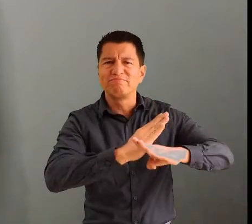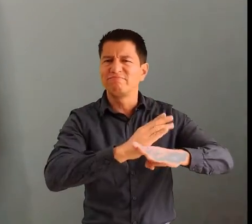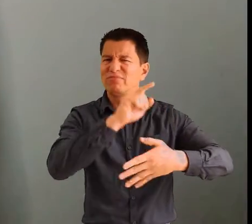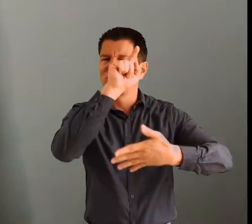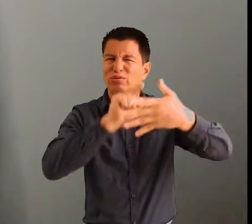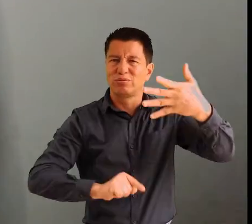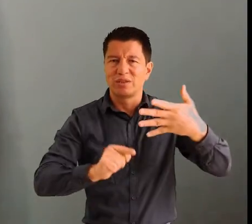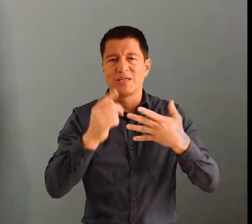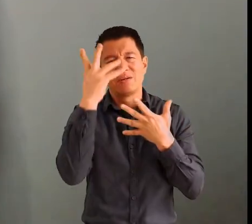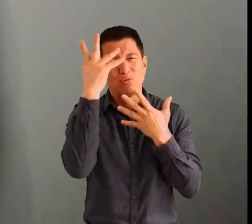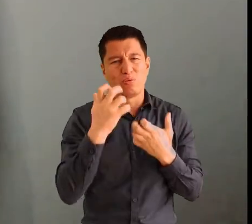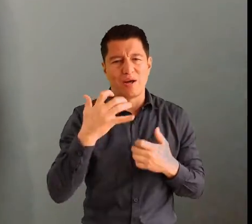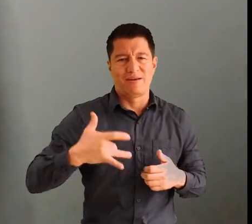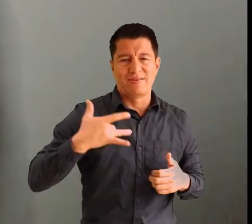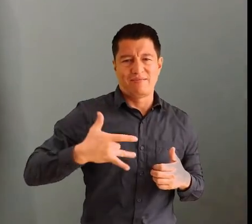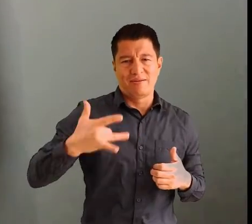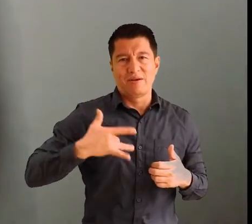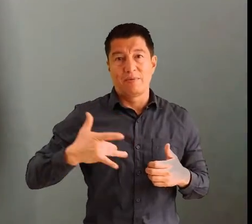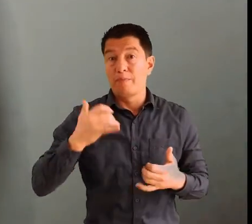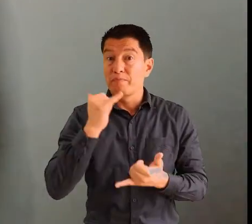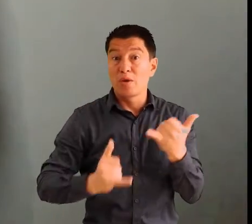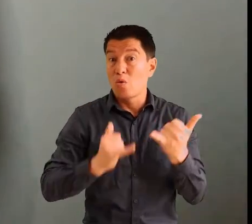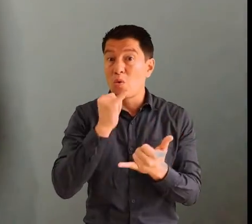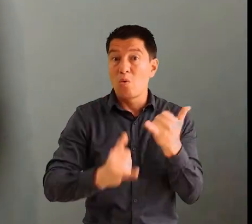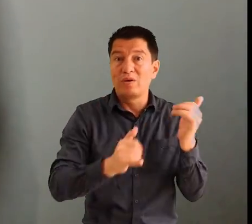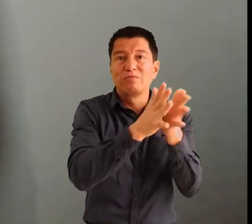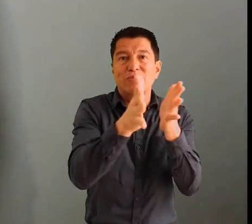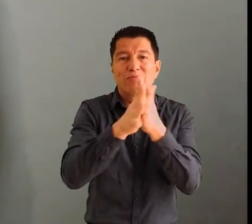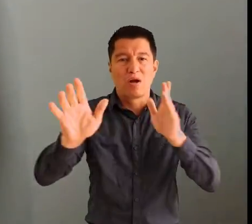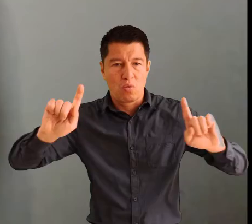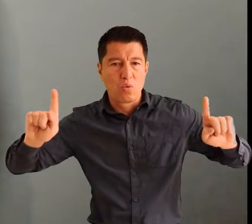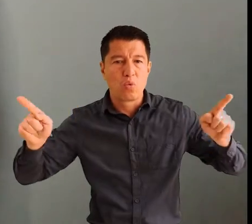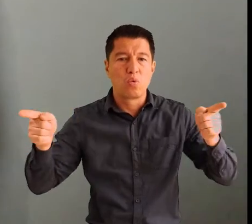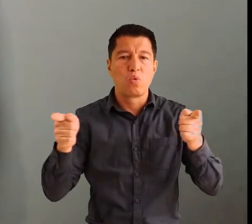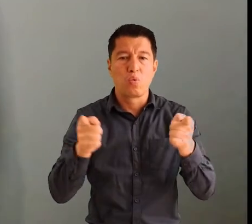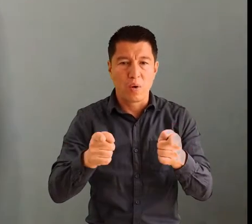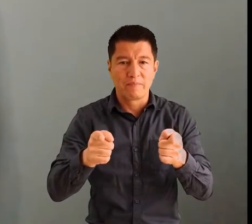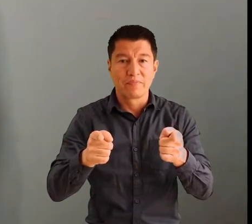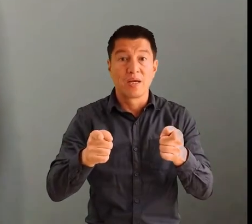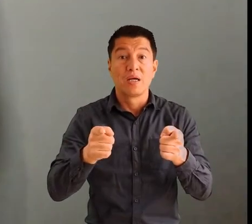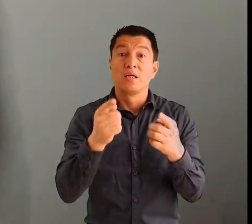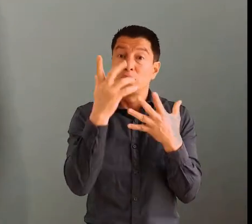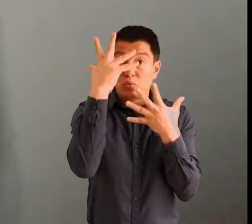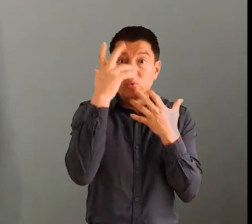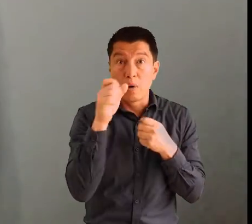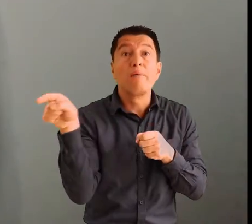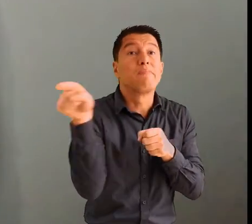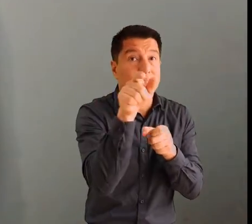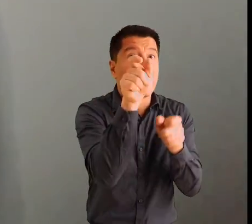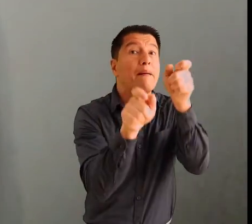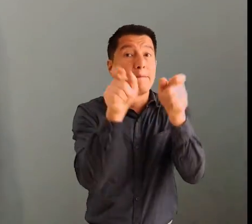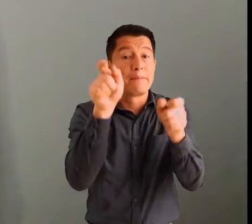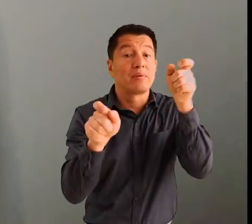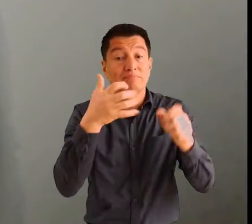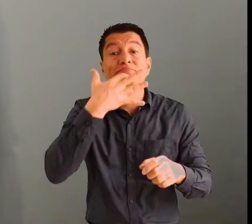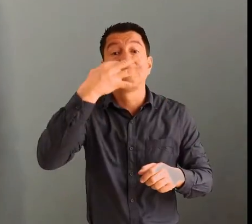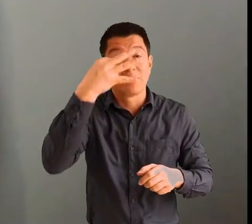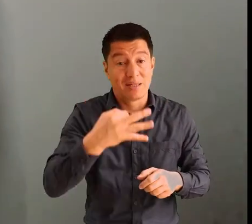diet can help to avoid depression symptoms. Finally, to zoom up, I want to tell you that depression is a